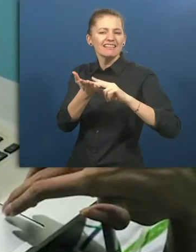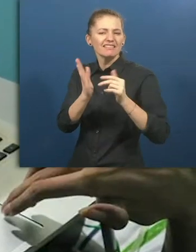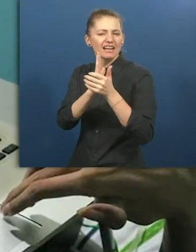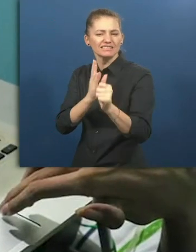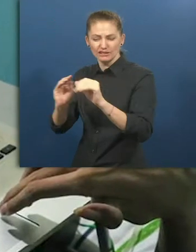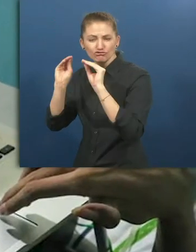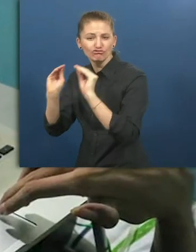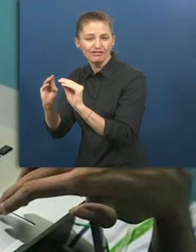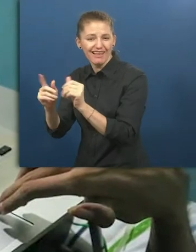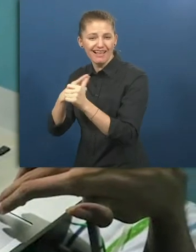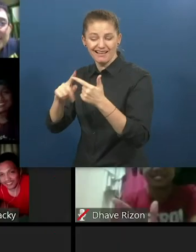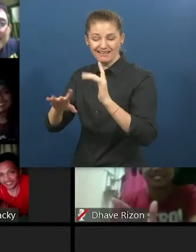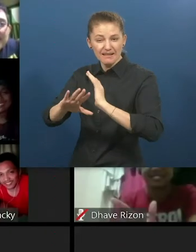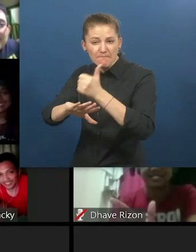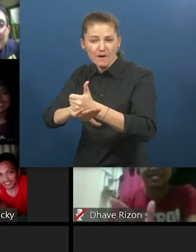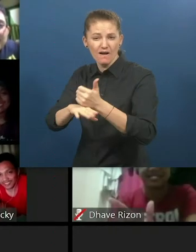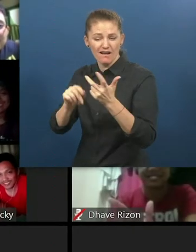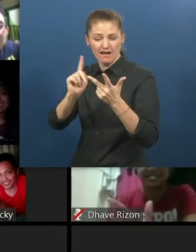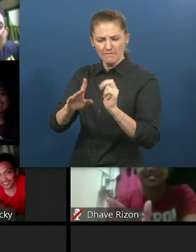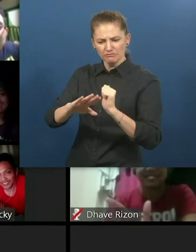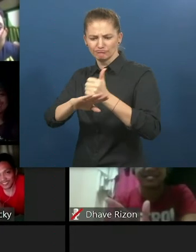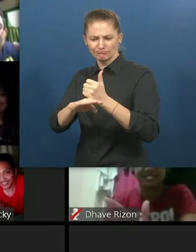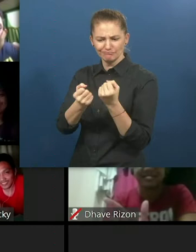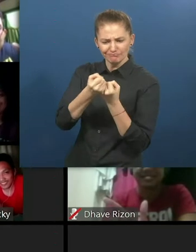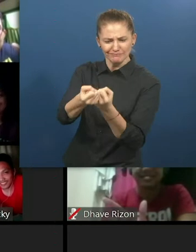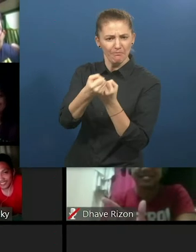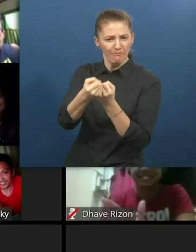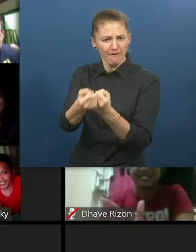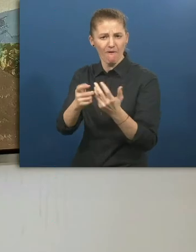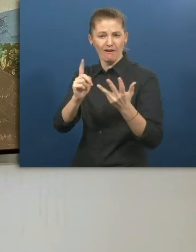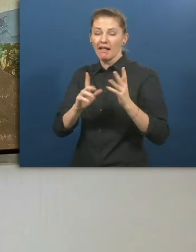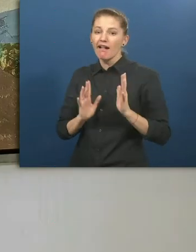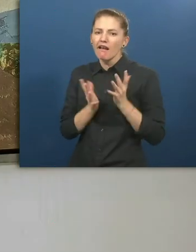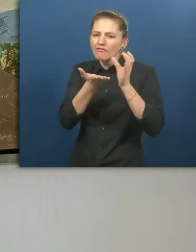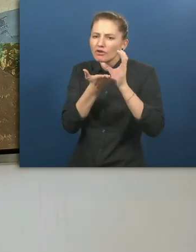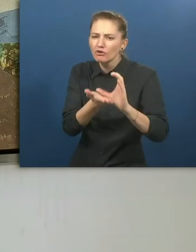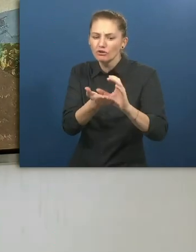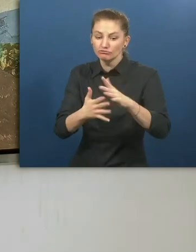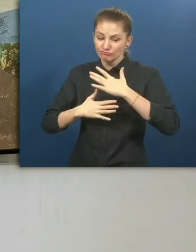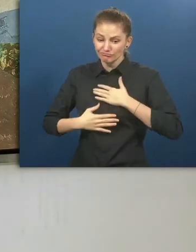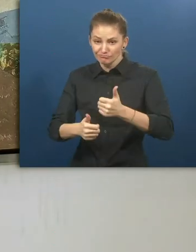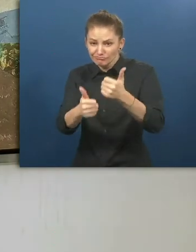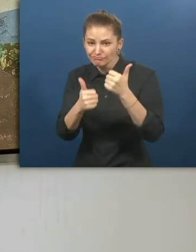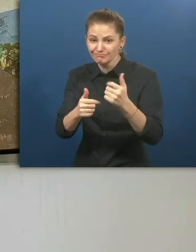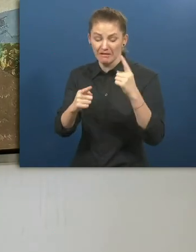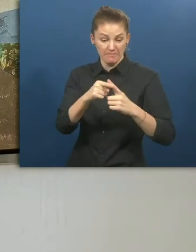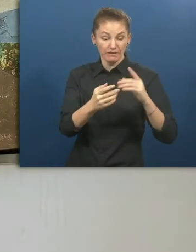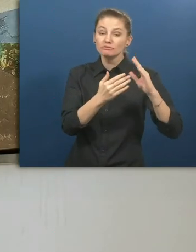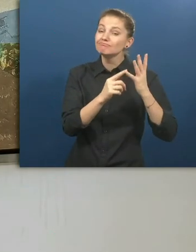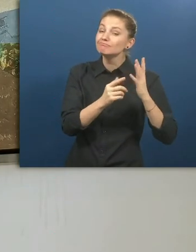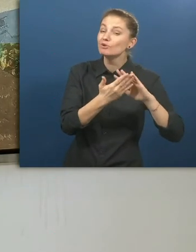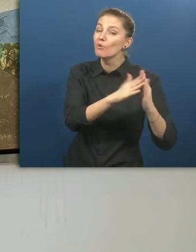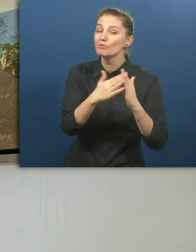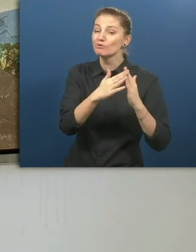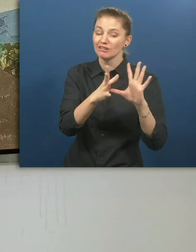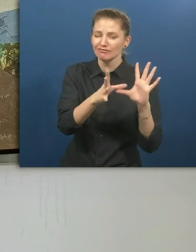employment and entrepreneurship support, life coaching through well-being sessions, and community building. It is delivered 100